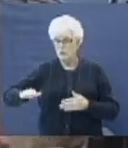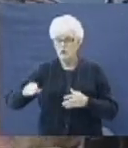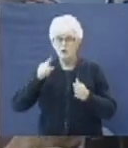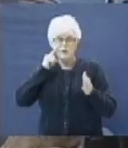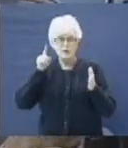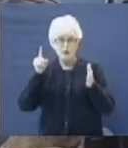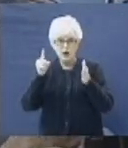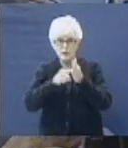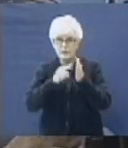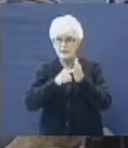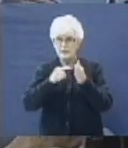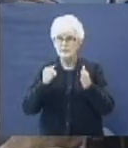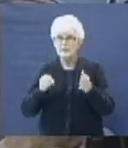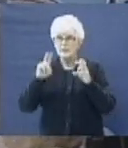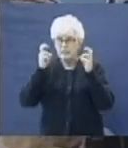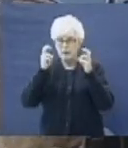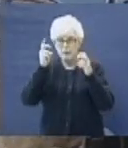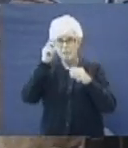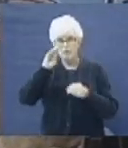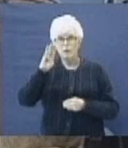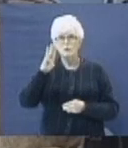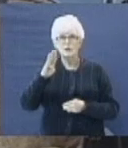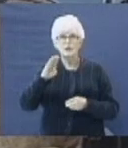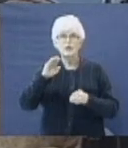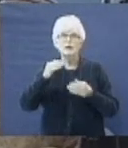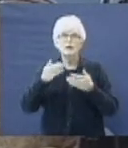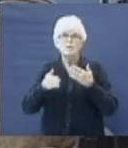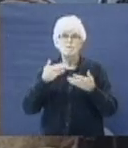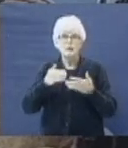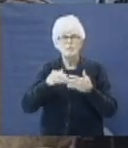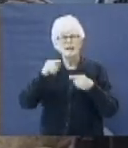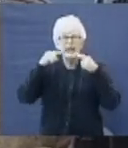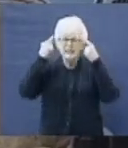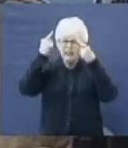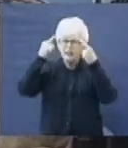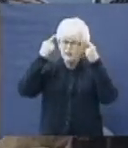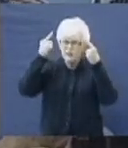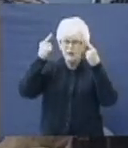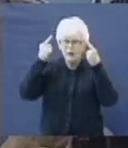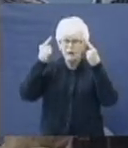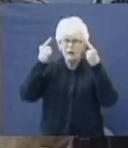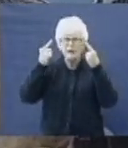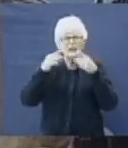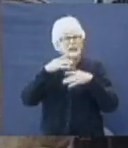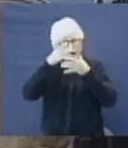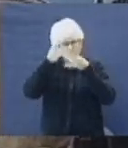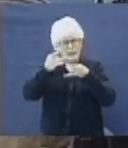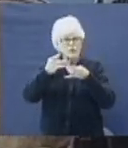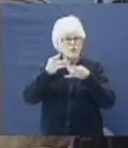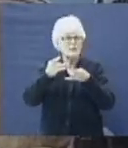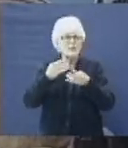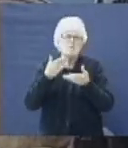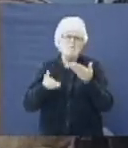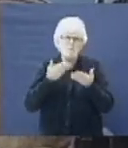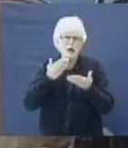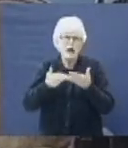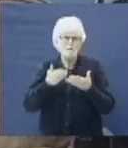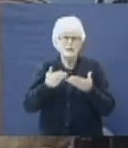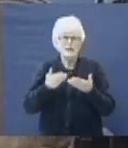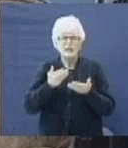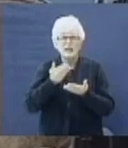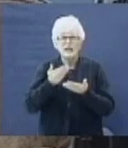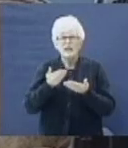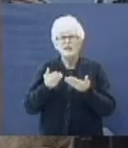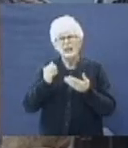this statement, for Job said, it may be he had a concern. He was interested. It may be that my